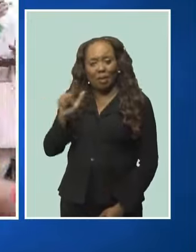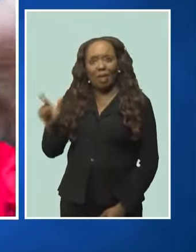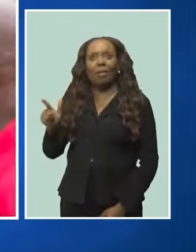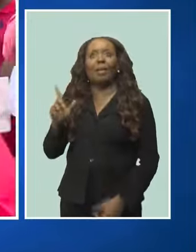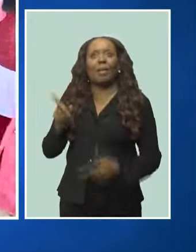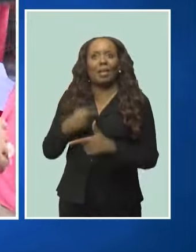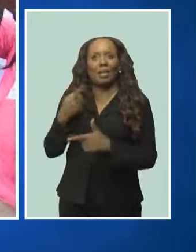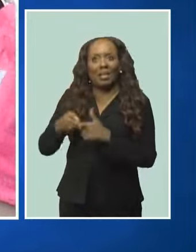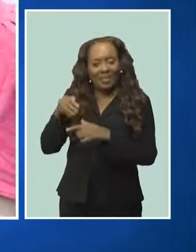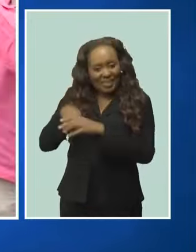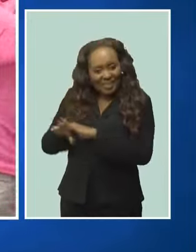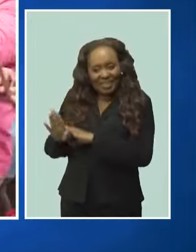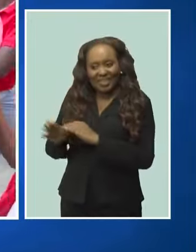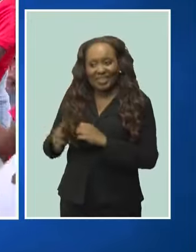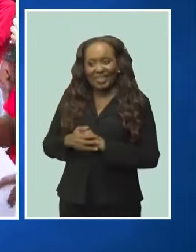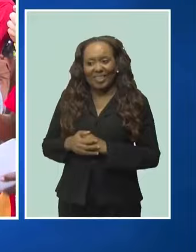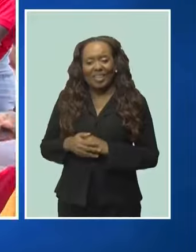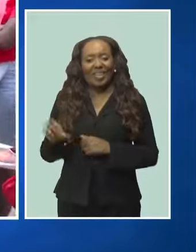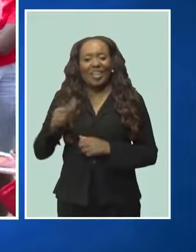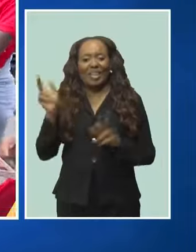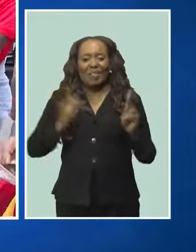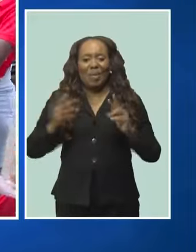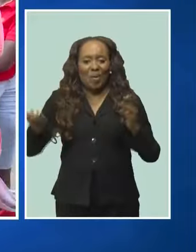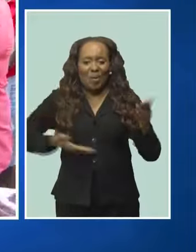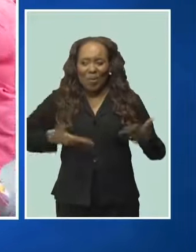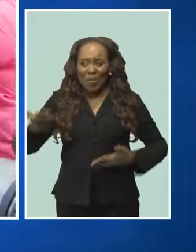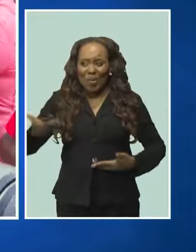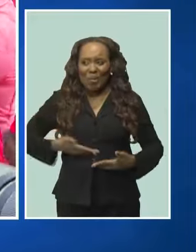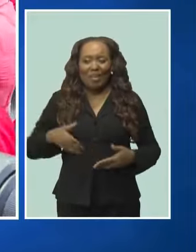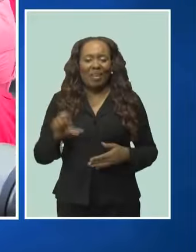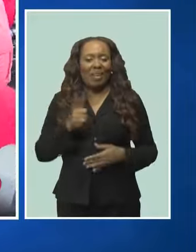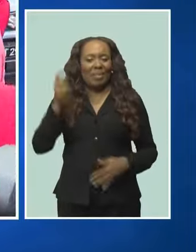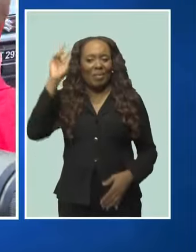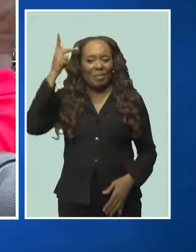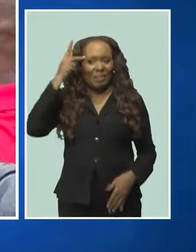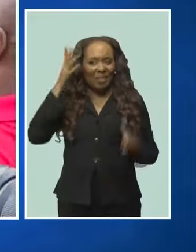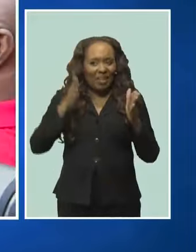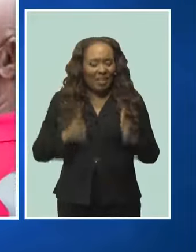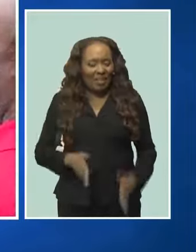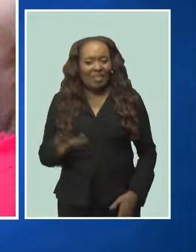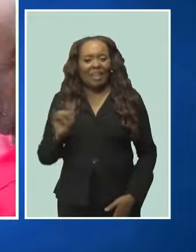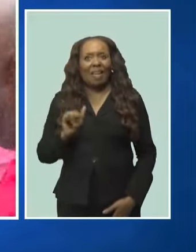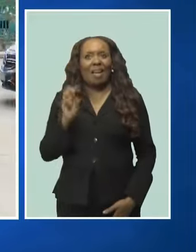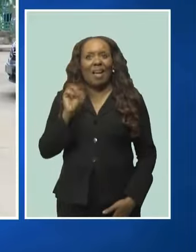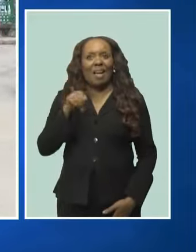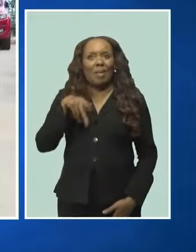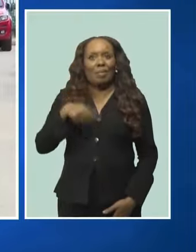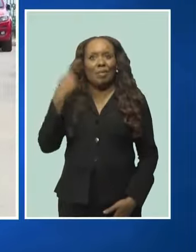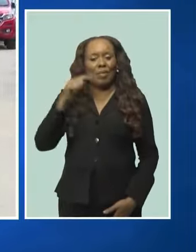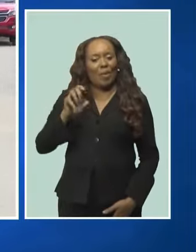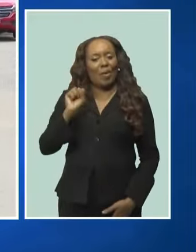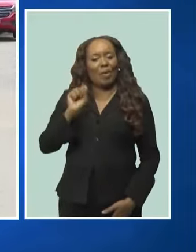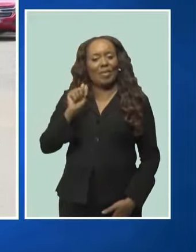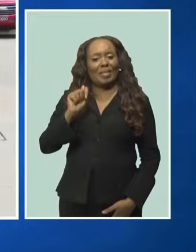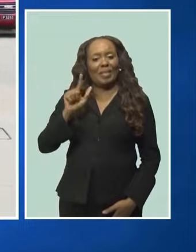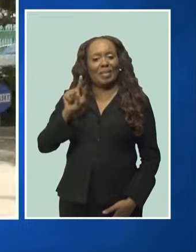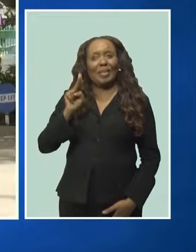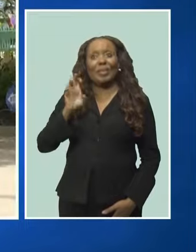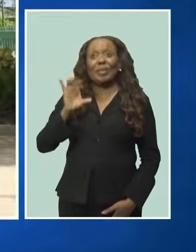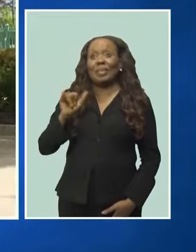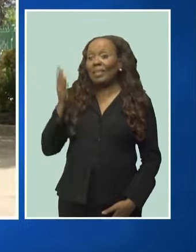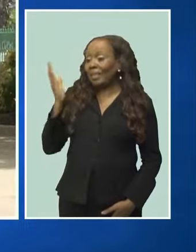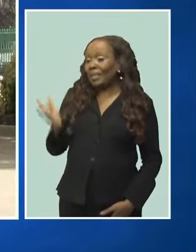Parliament. Courts were also on hand to welcome several other Parliamentarians, including MP for St. Lucy Peter Phillips,